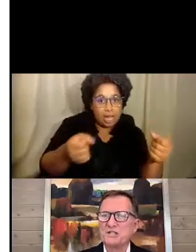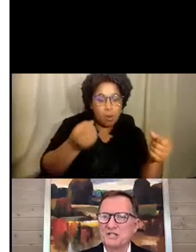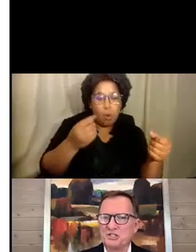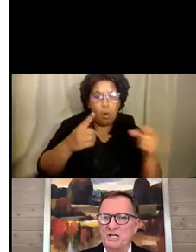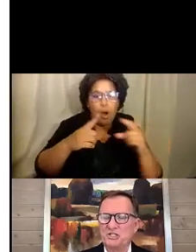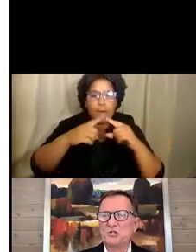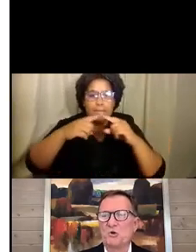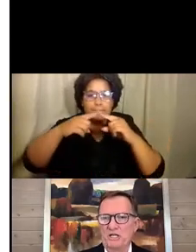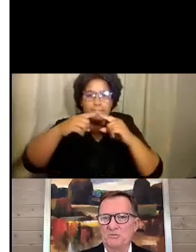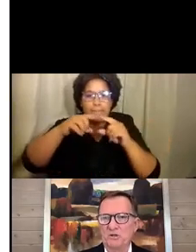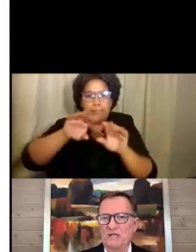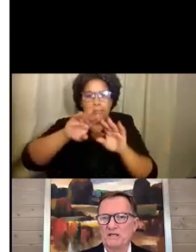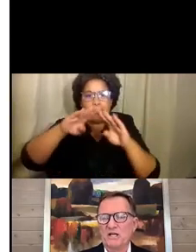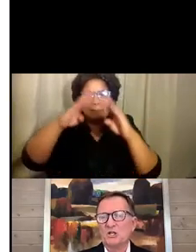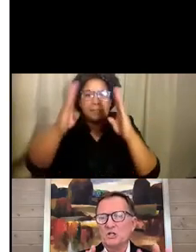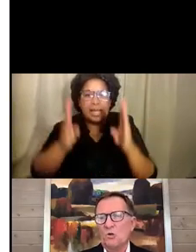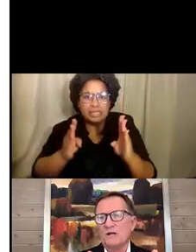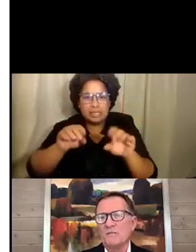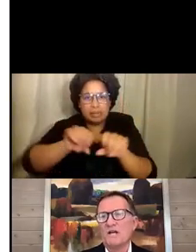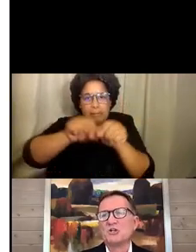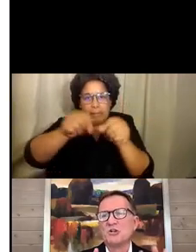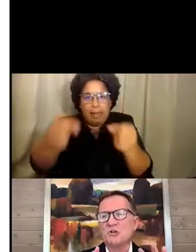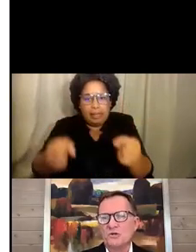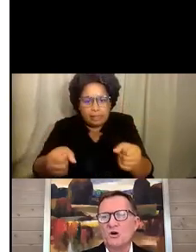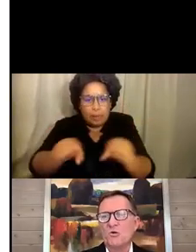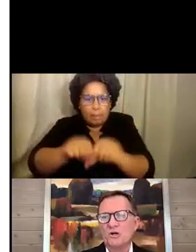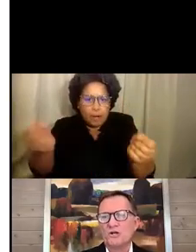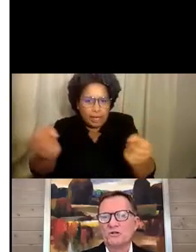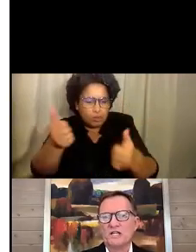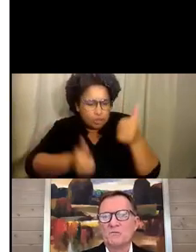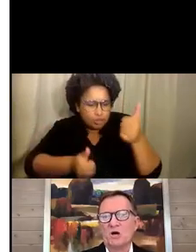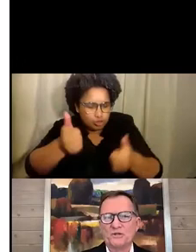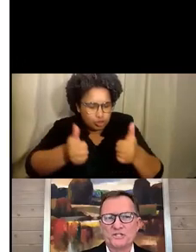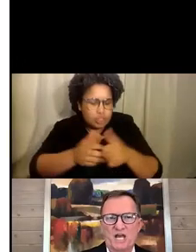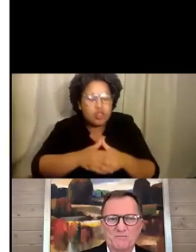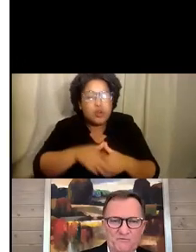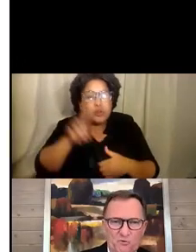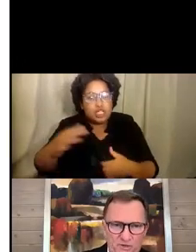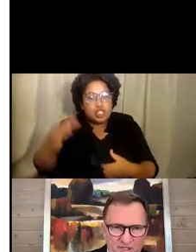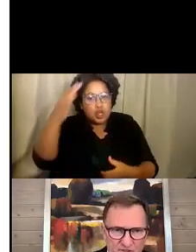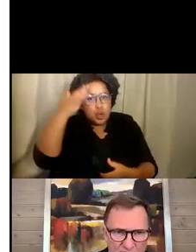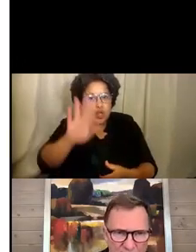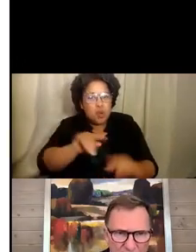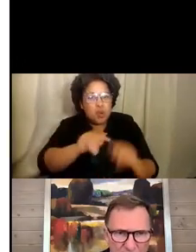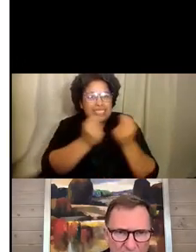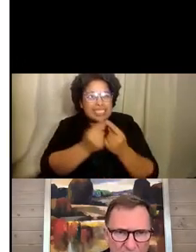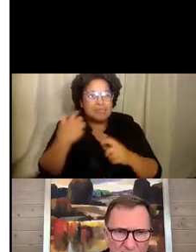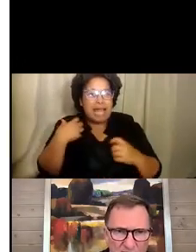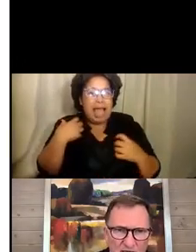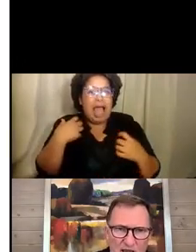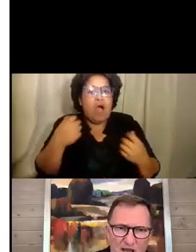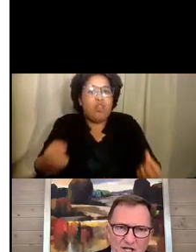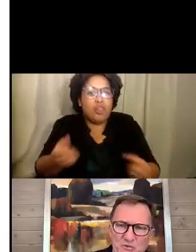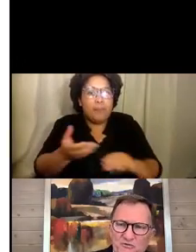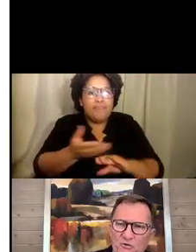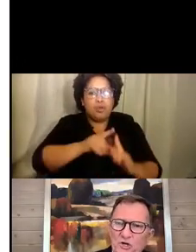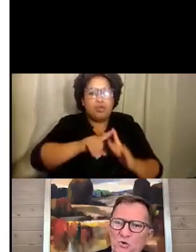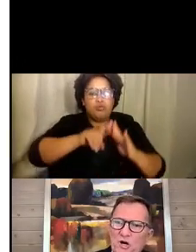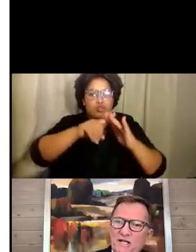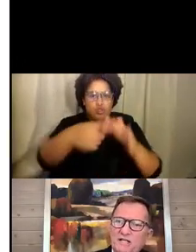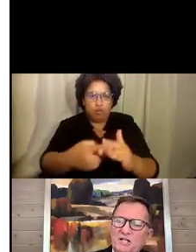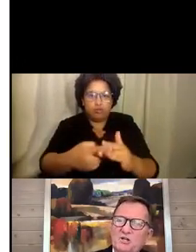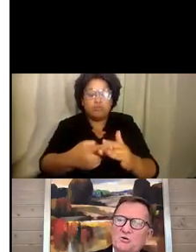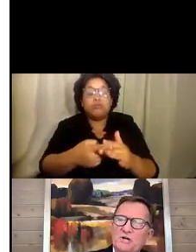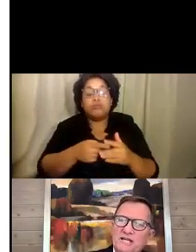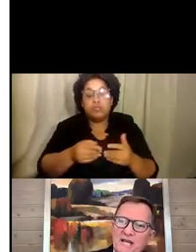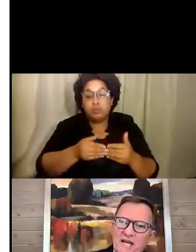drastic the changes you want to implement, you want to make sure you know where your team health is at before you get started. As you move forward, you